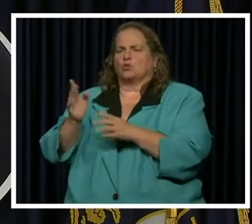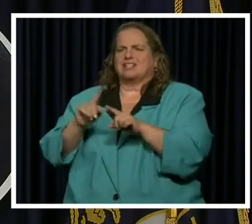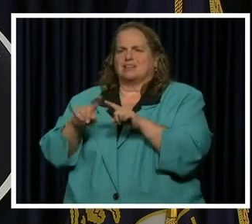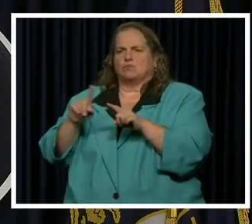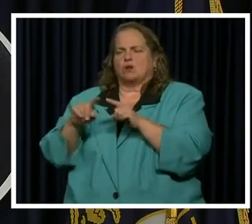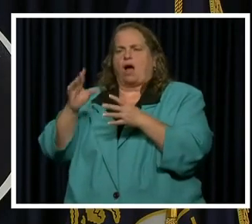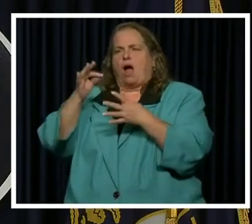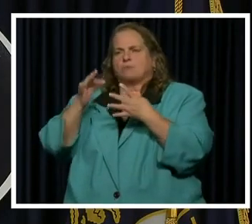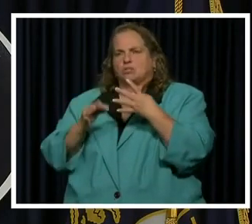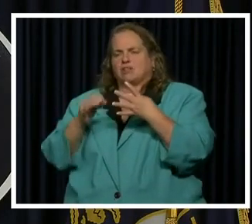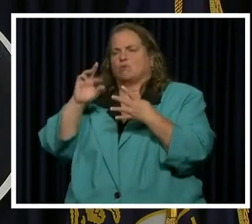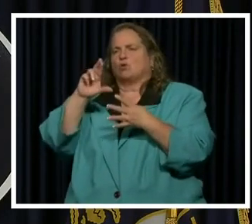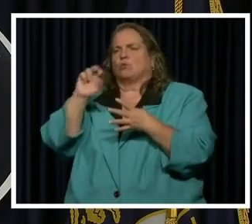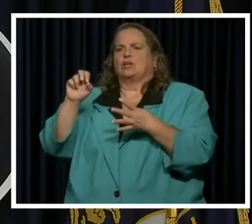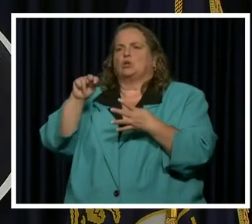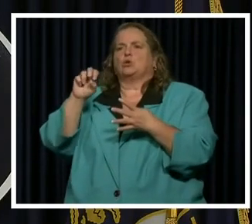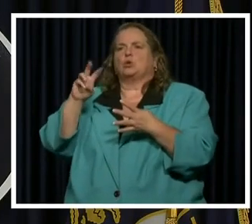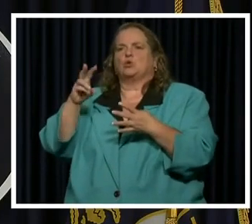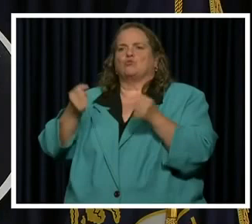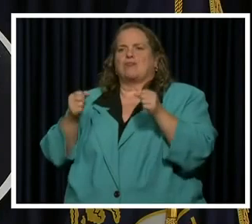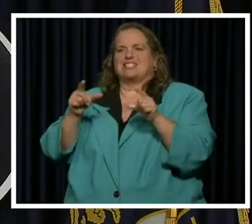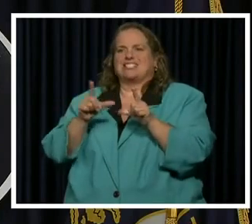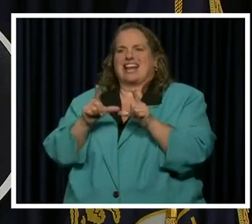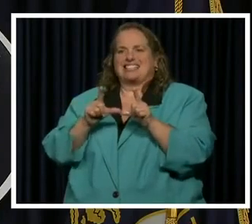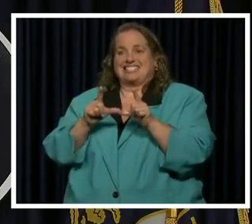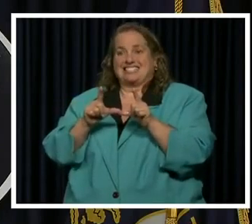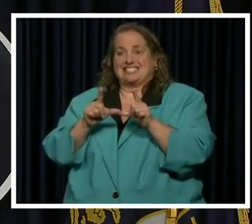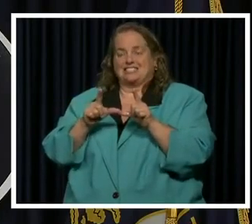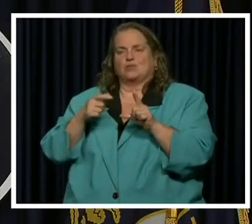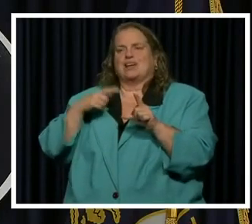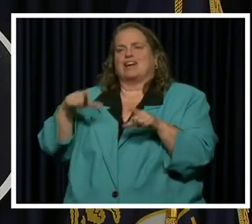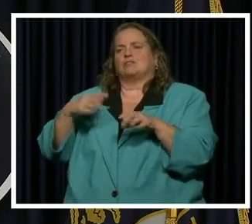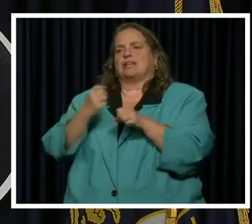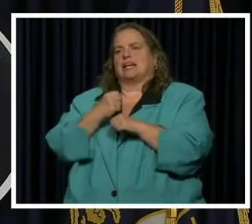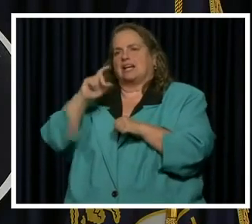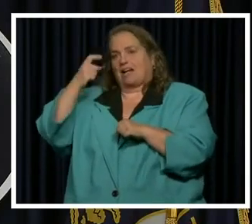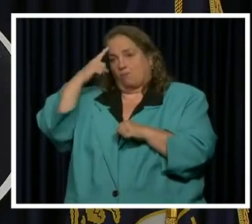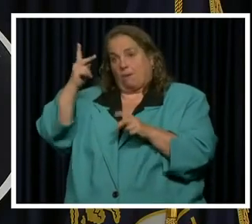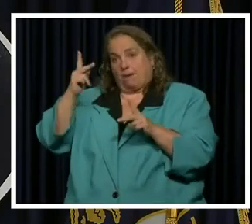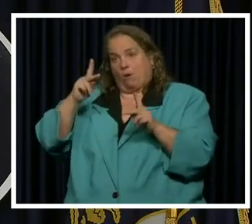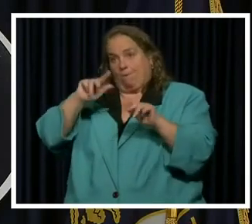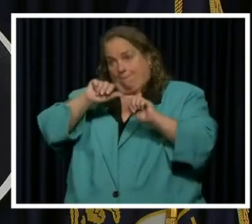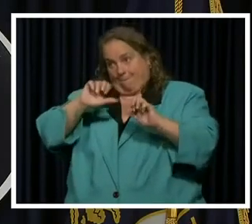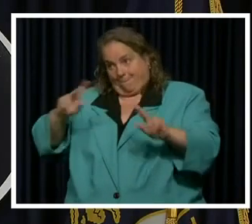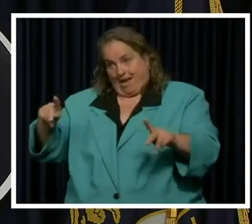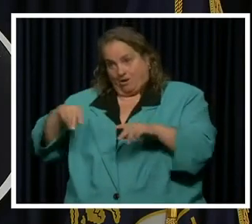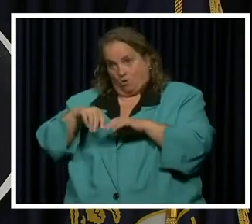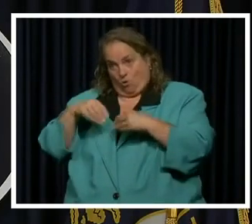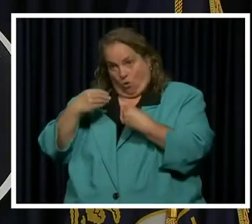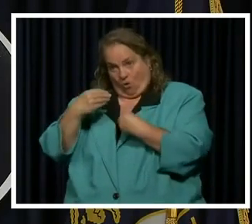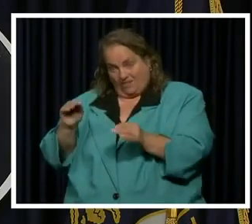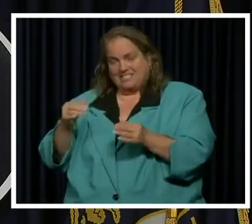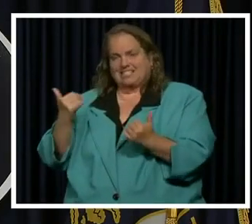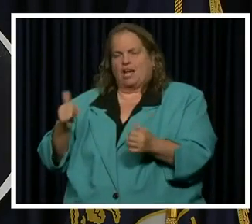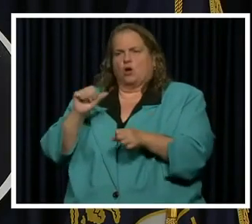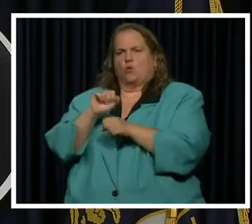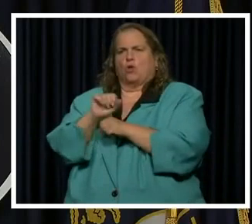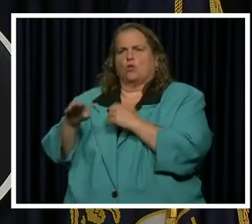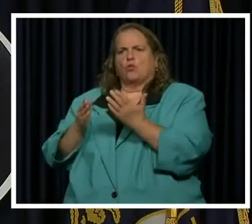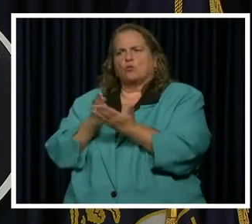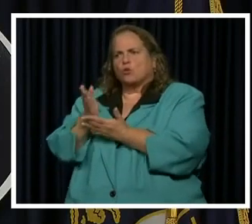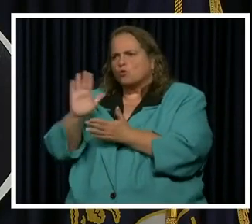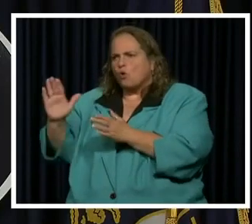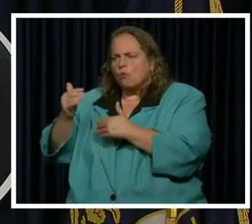driver's license. So this is one of the things where we had to get governments back in the office to start working through the processes of it being